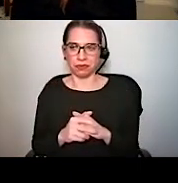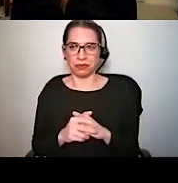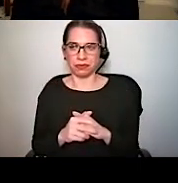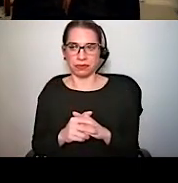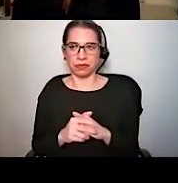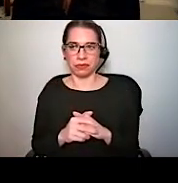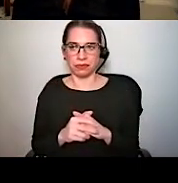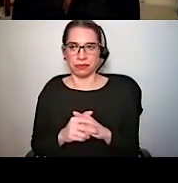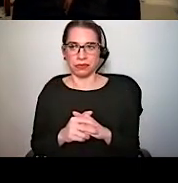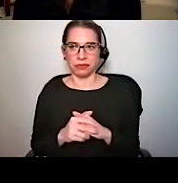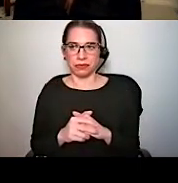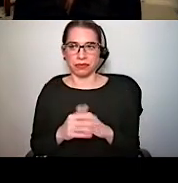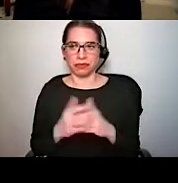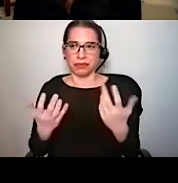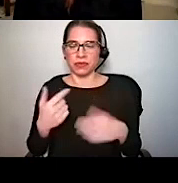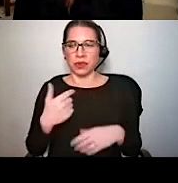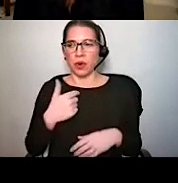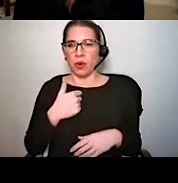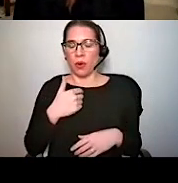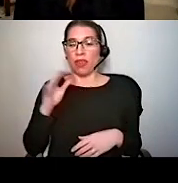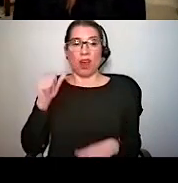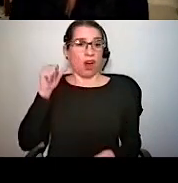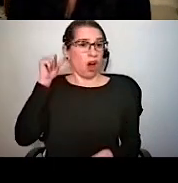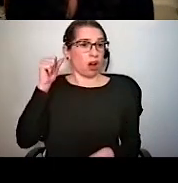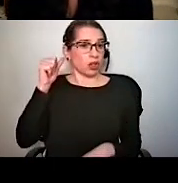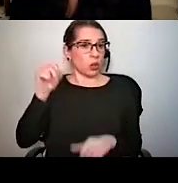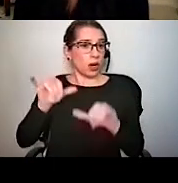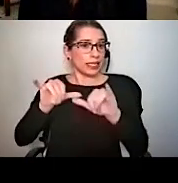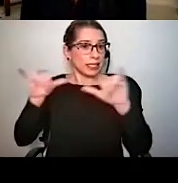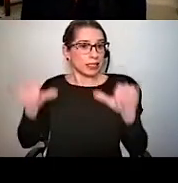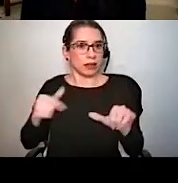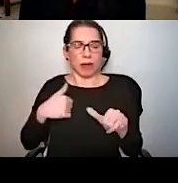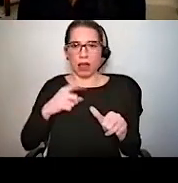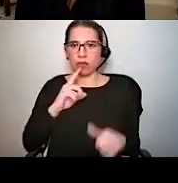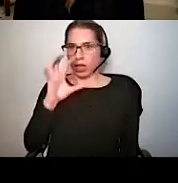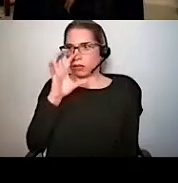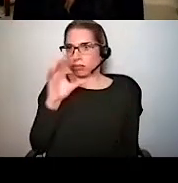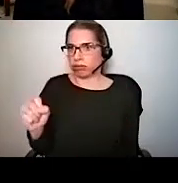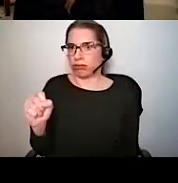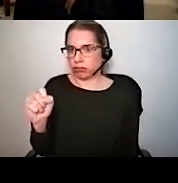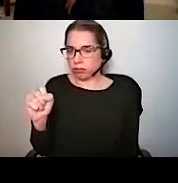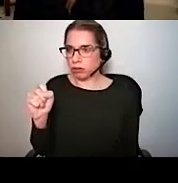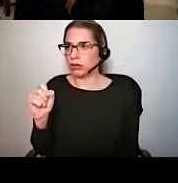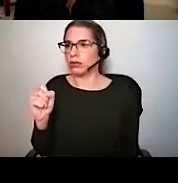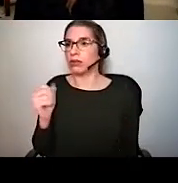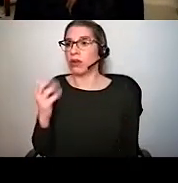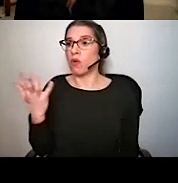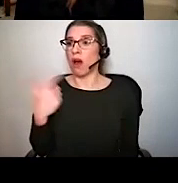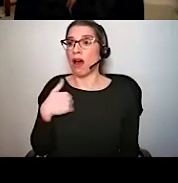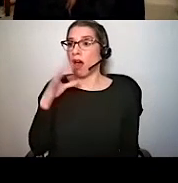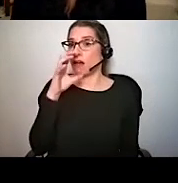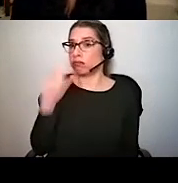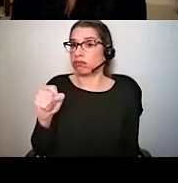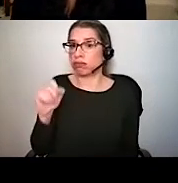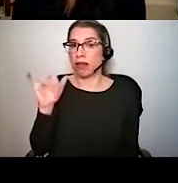of became enamored by the auditory system. And one of the things I love most about studying the auditory system is that